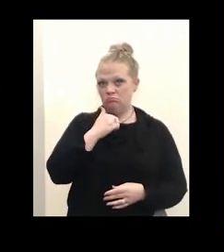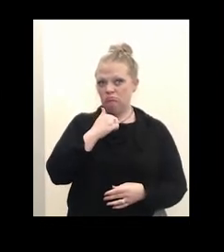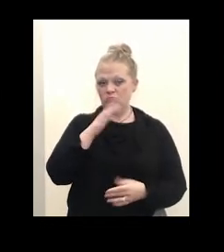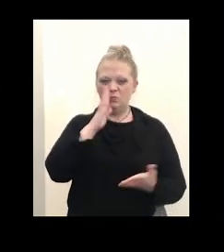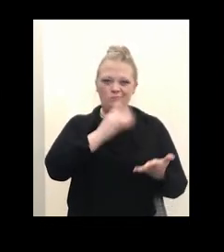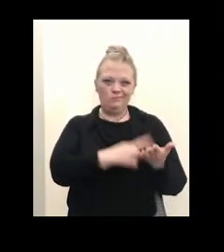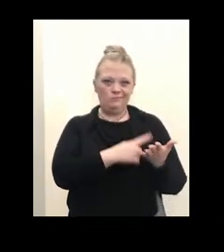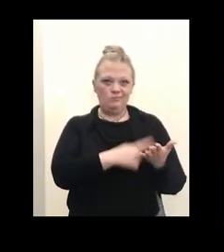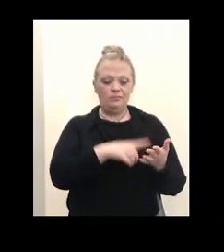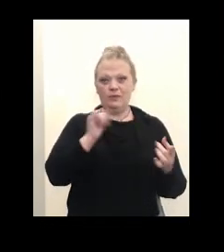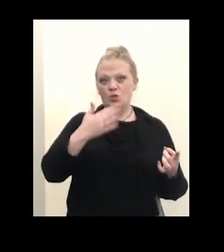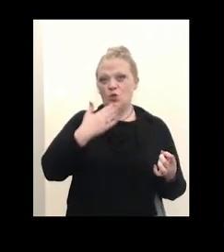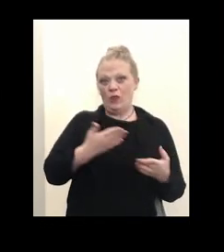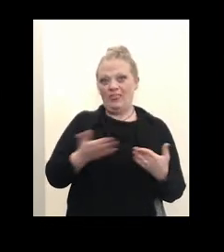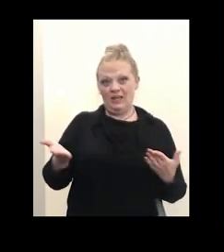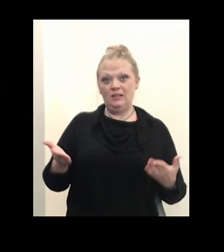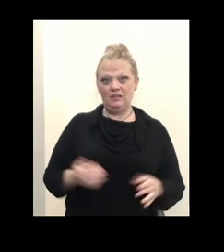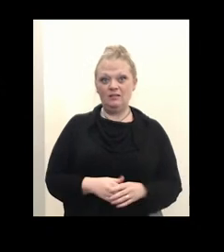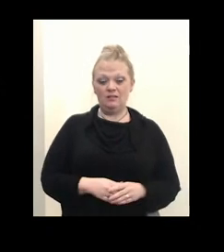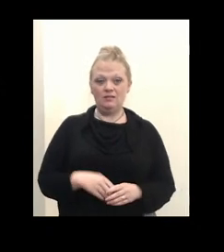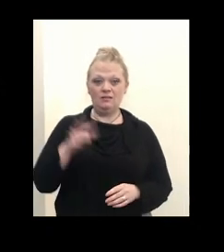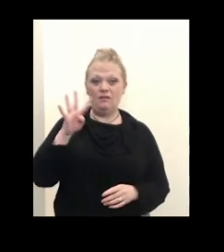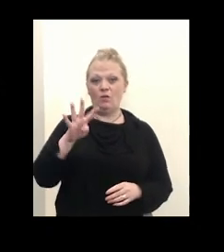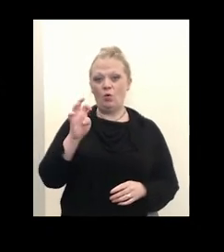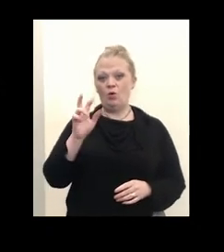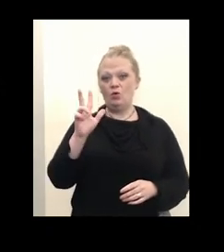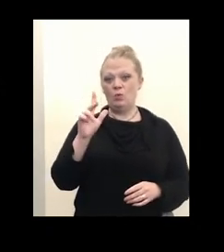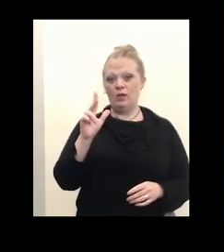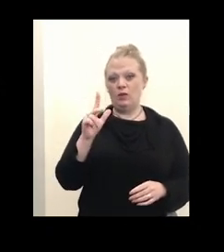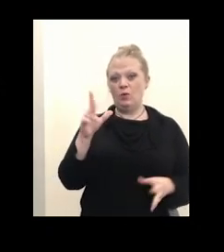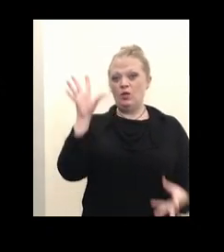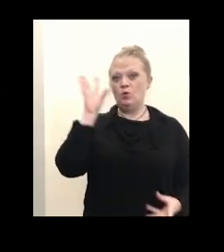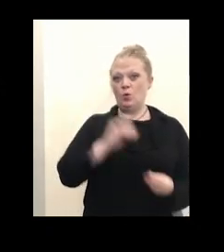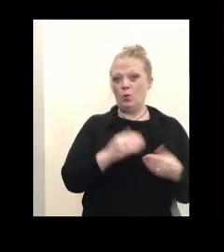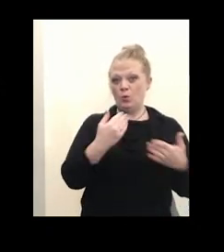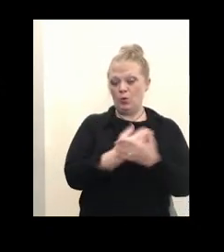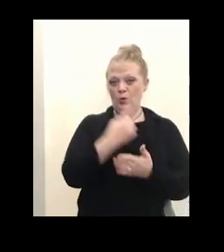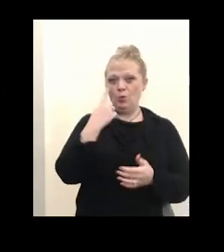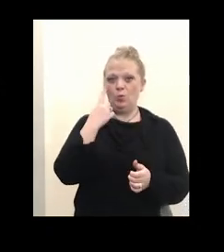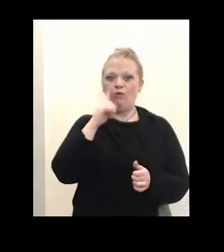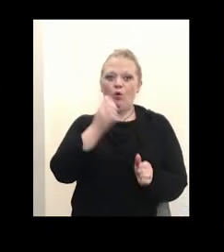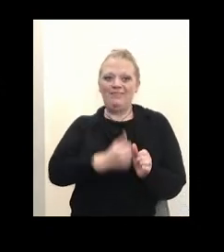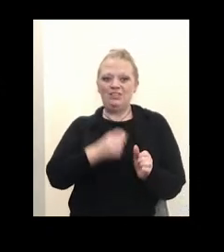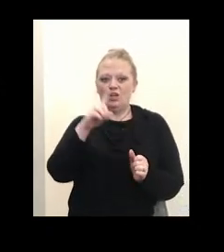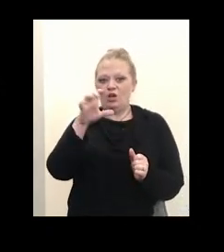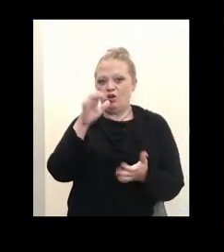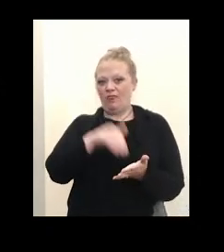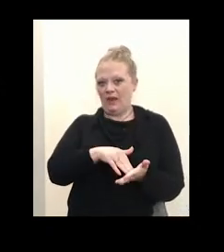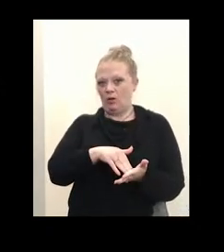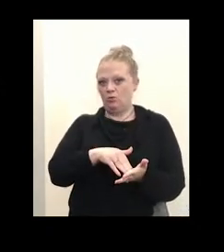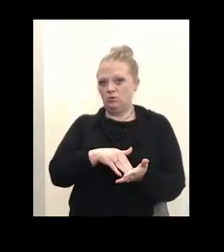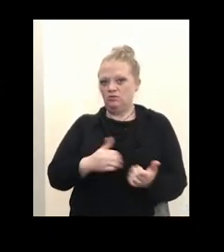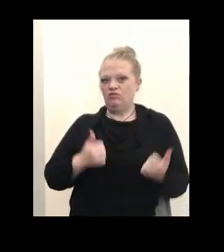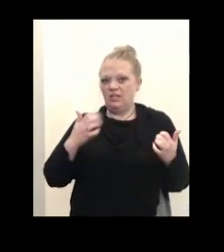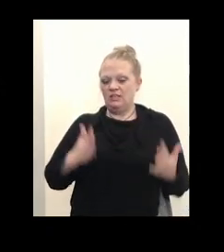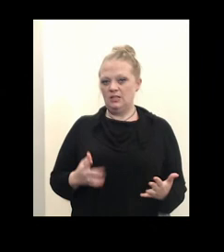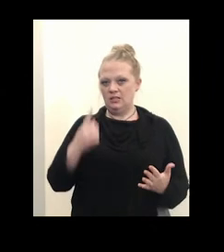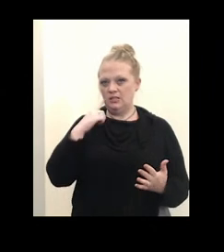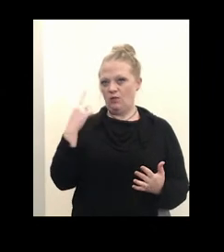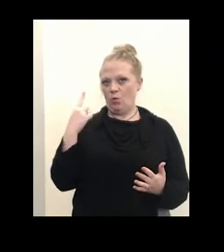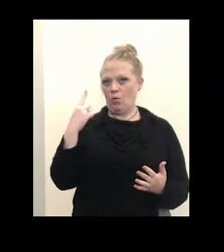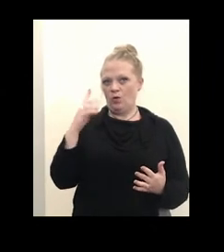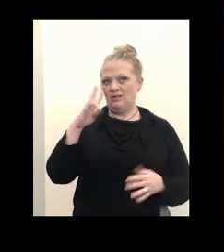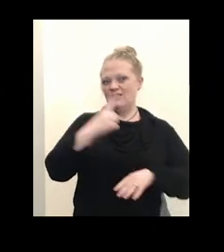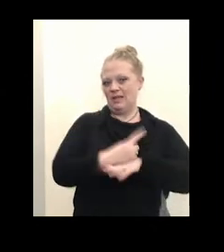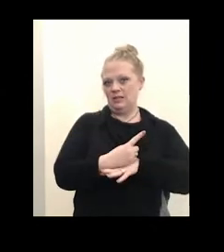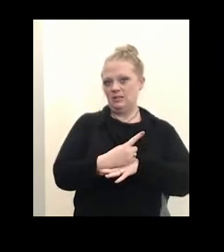a good thing. 423 total new cases per 100,000 over the past seven days. This is a